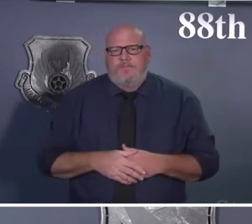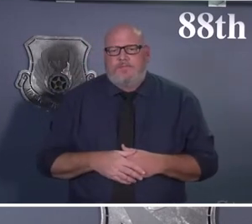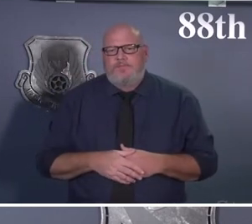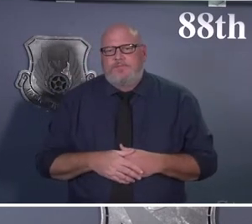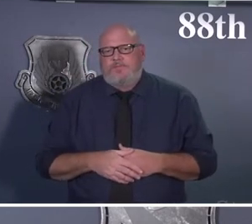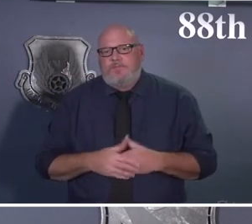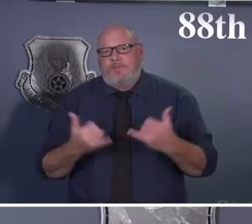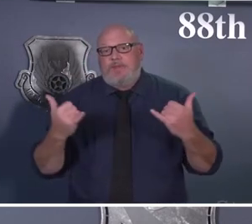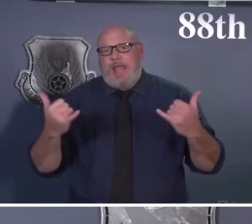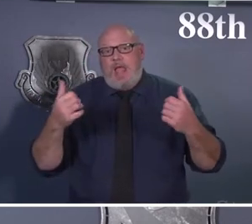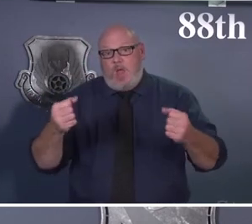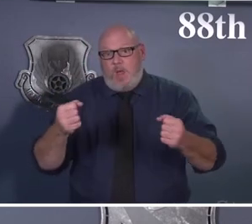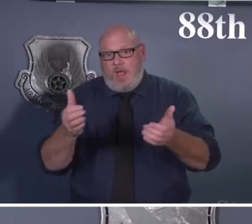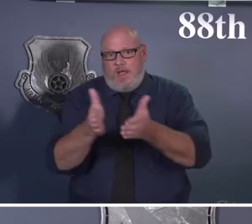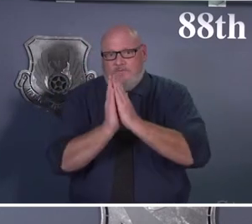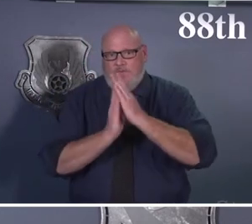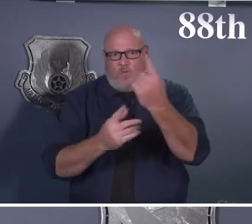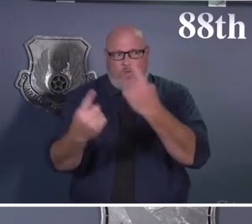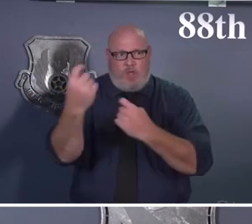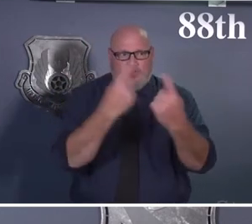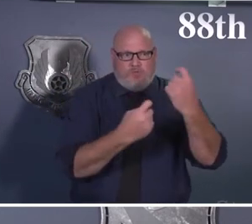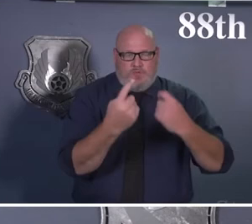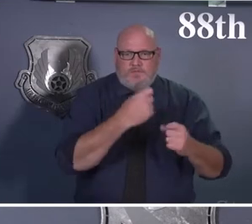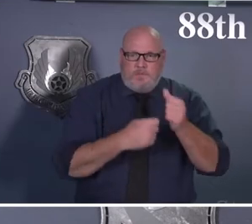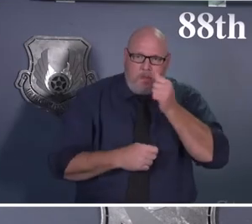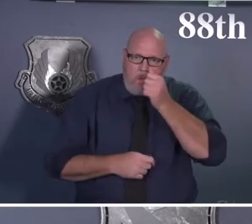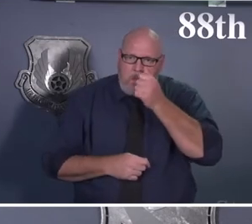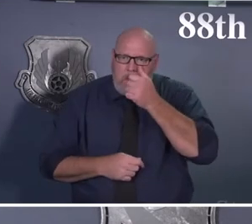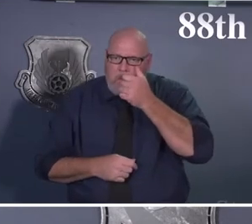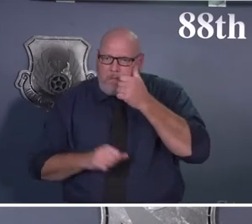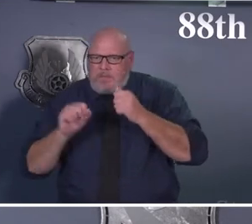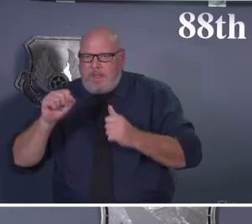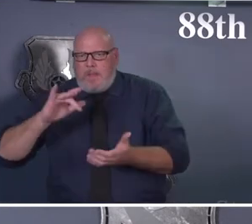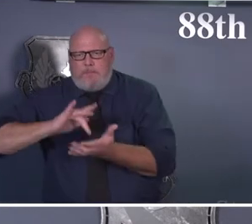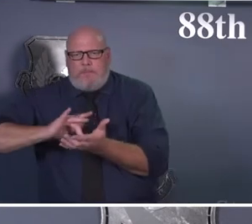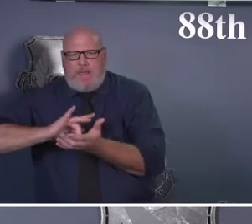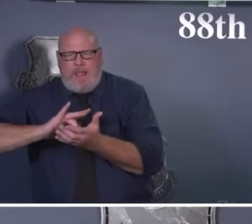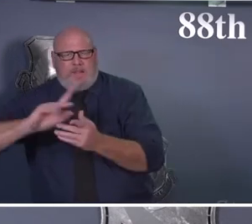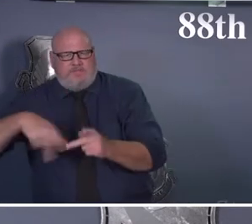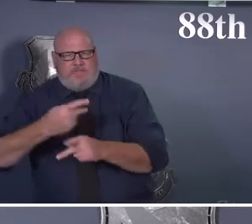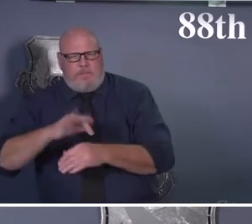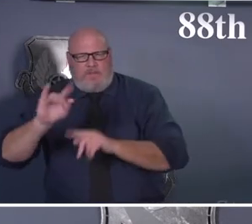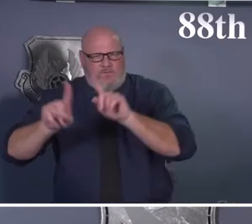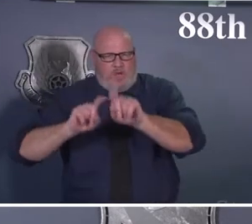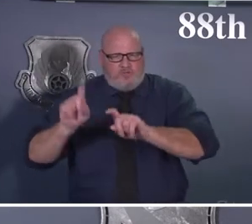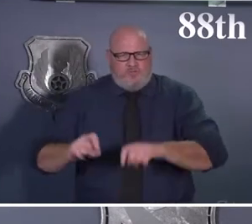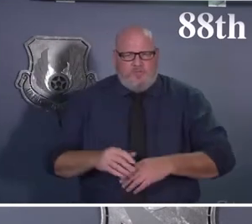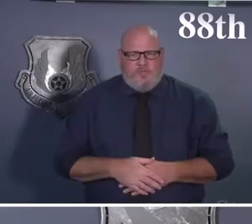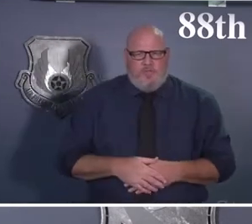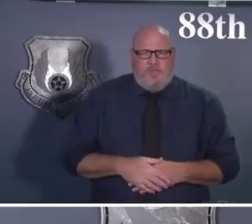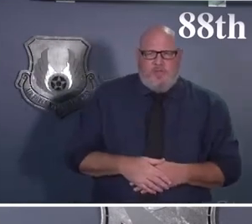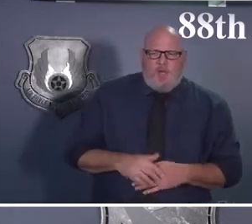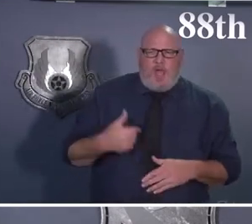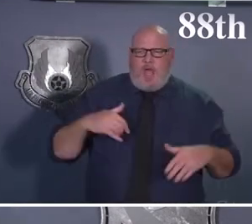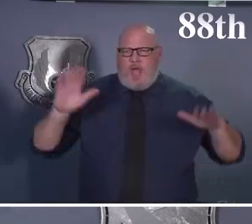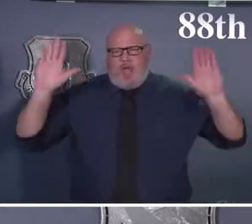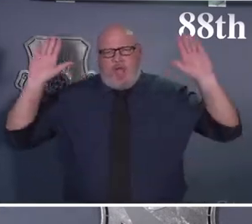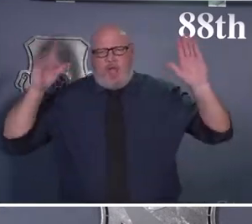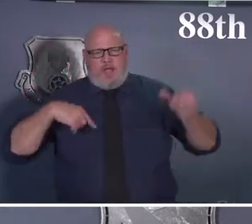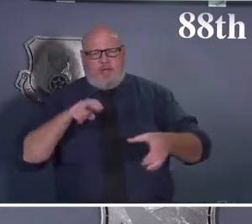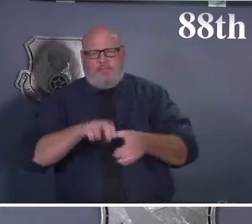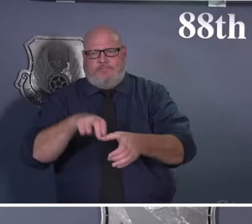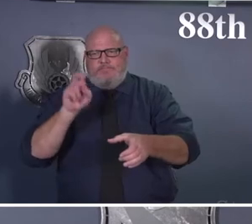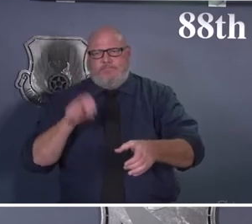for us. Sir, we do. We do have a couple of medical questions, sir. Okay. Well, I'll tell you what, I will step out and let the experts step in. So Colonel Lyons,